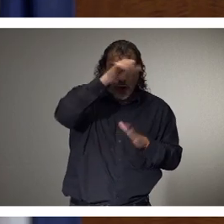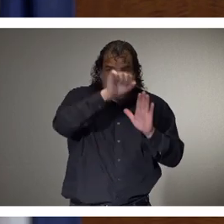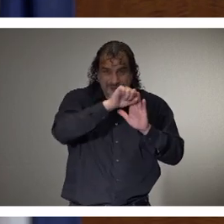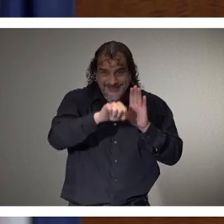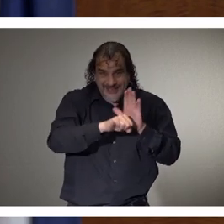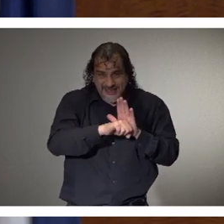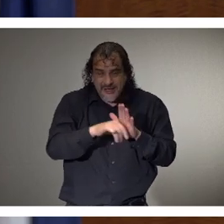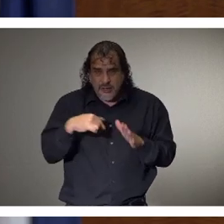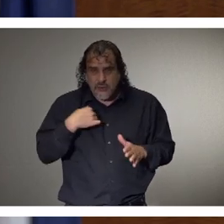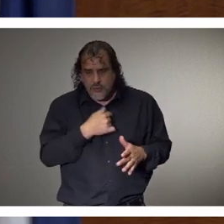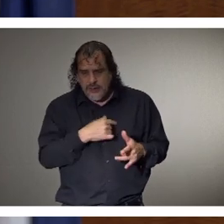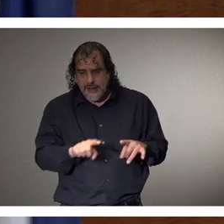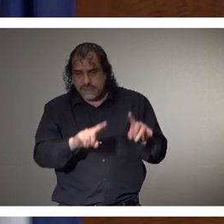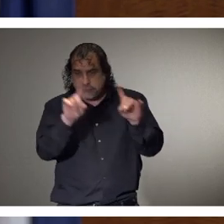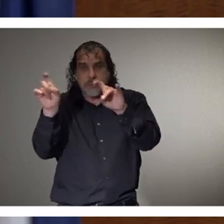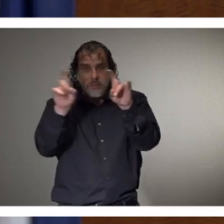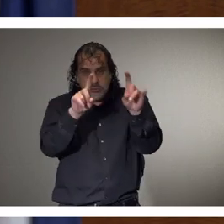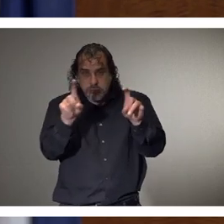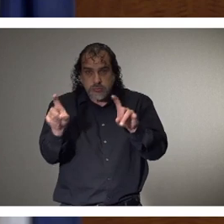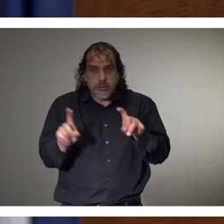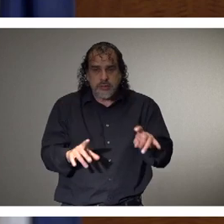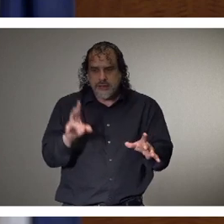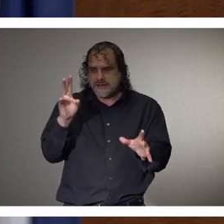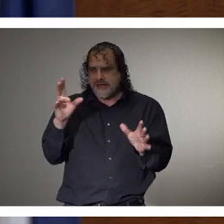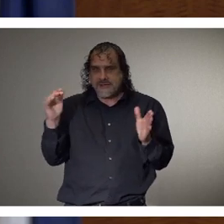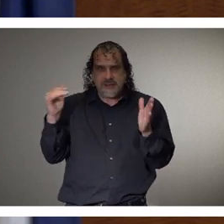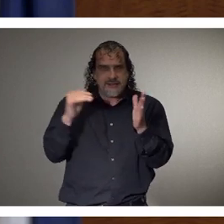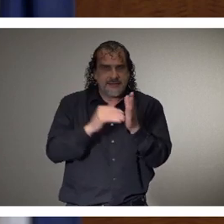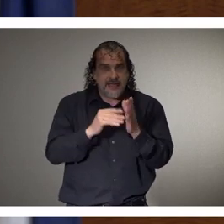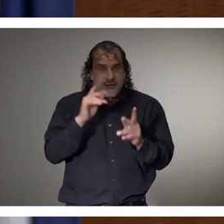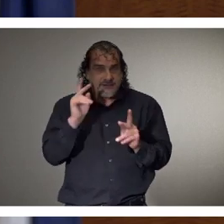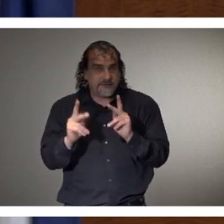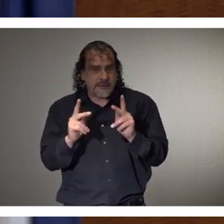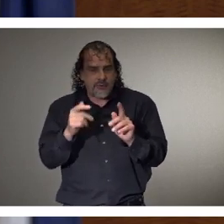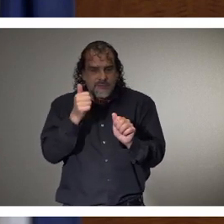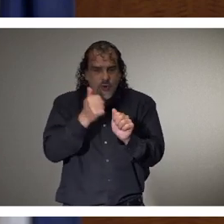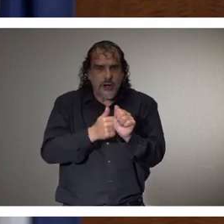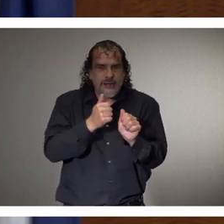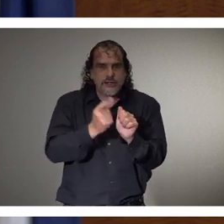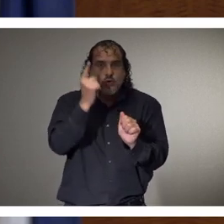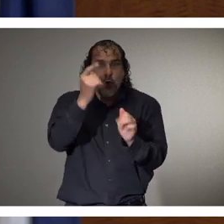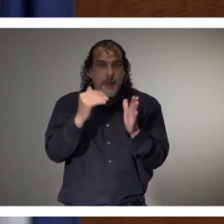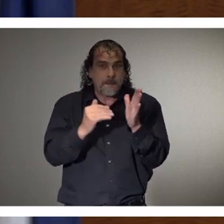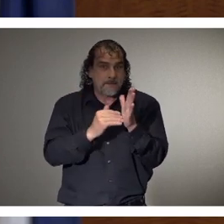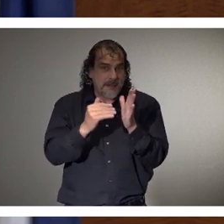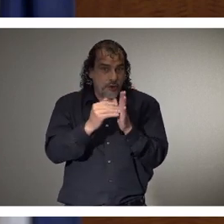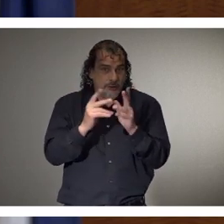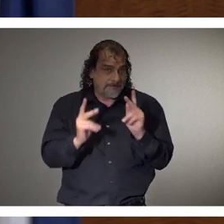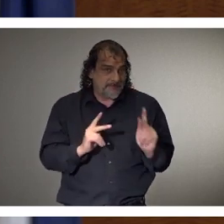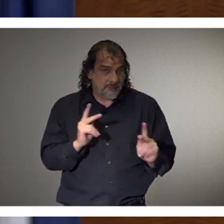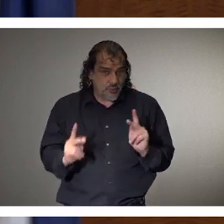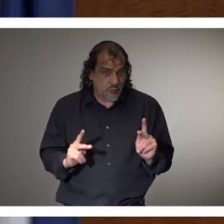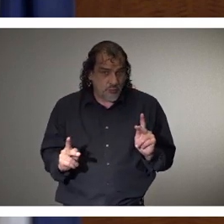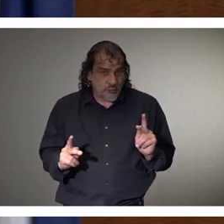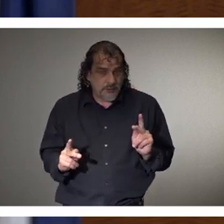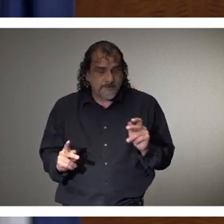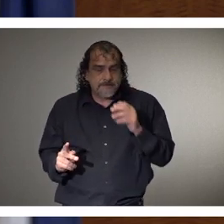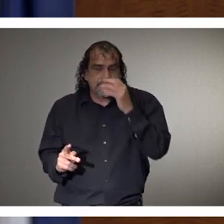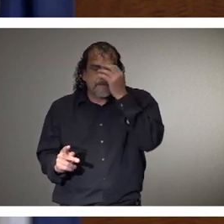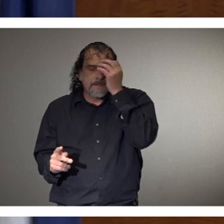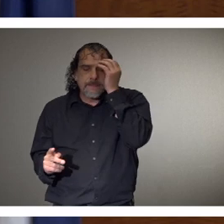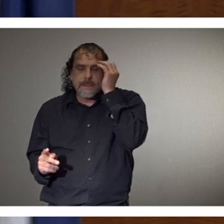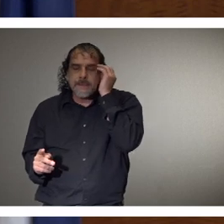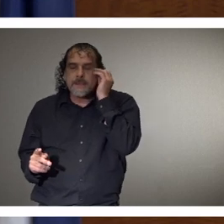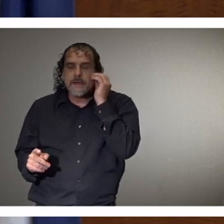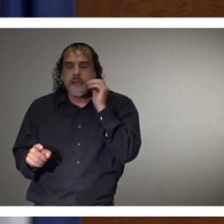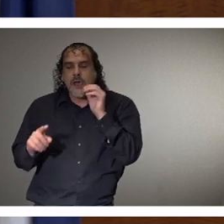approximately 7,000 per 1 million residents. Testing has been an area,